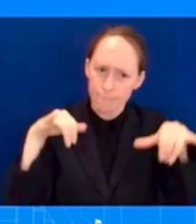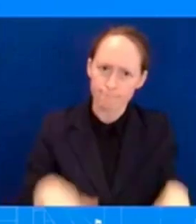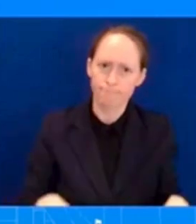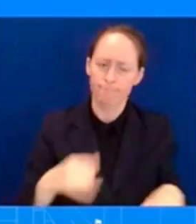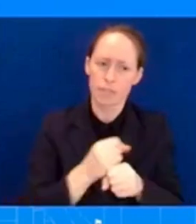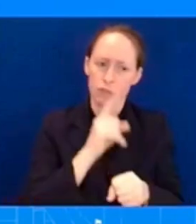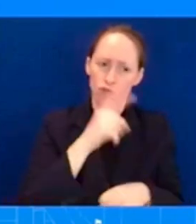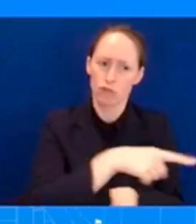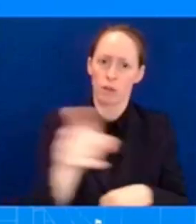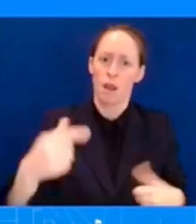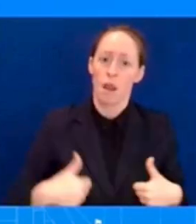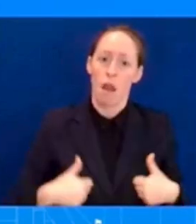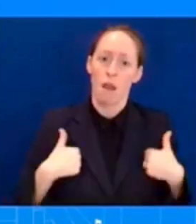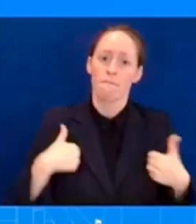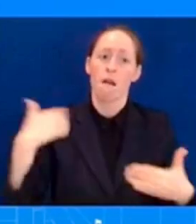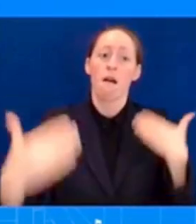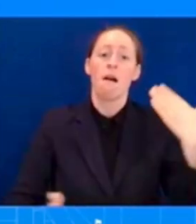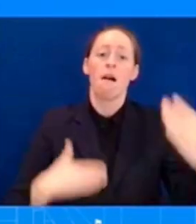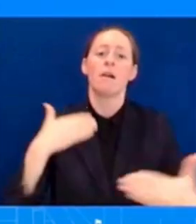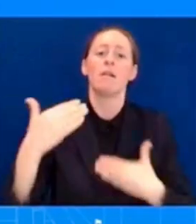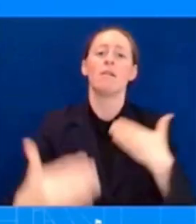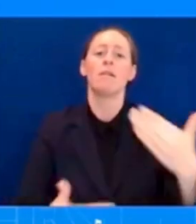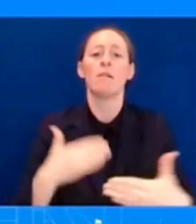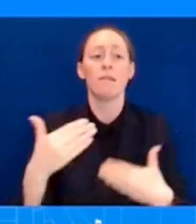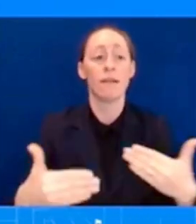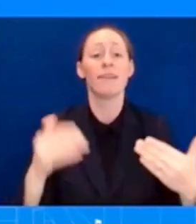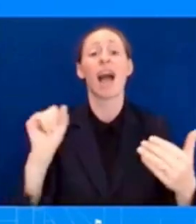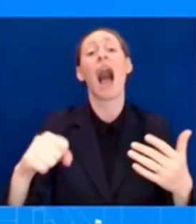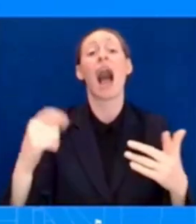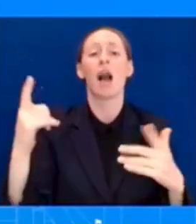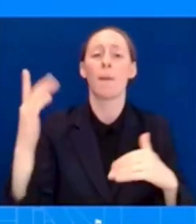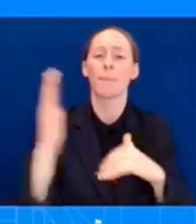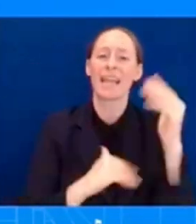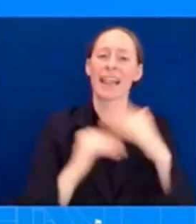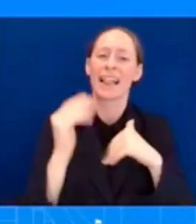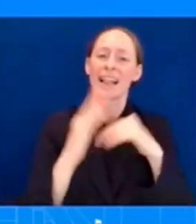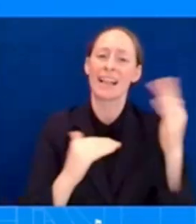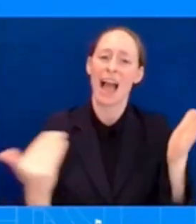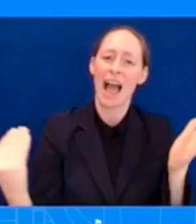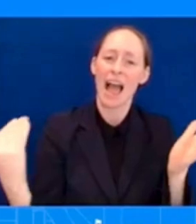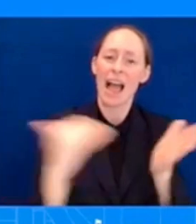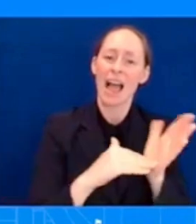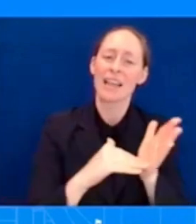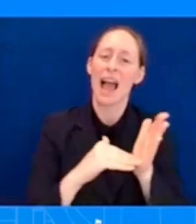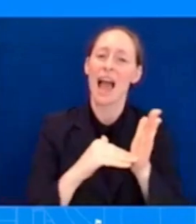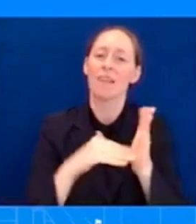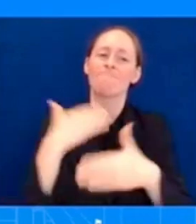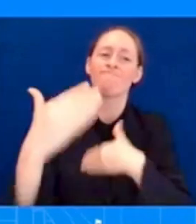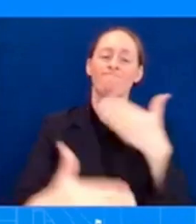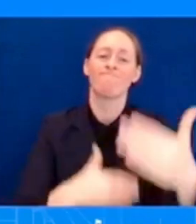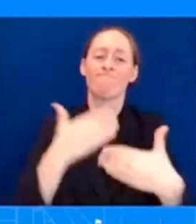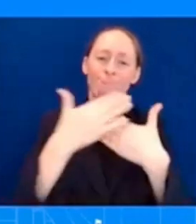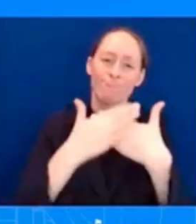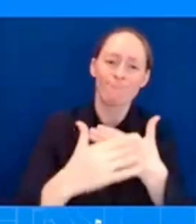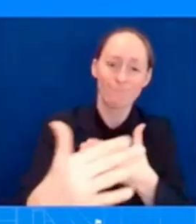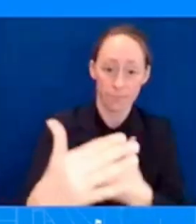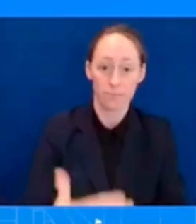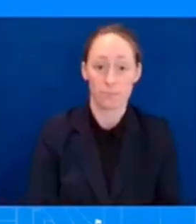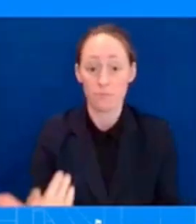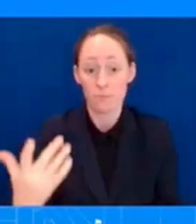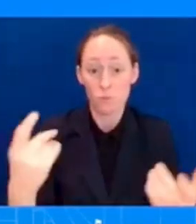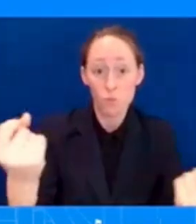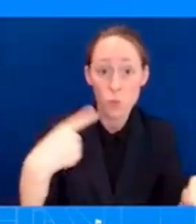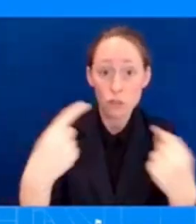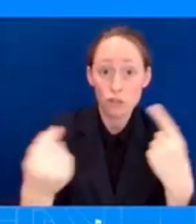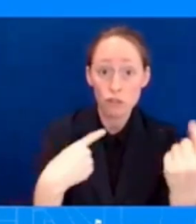going to make them more resilient and with that i'll turn it over to you for any questions okay thank you all right she'll take a few questions go ahead nancy